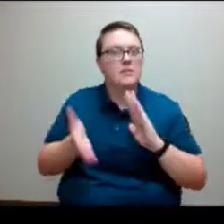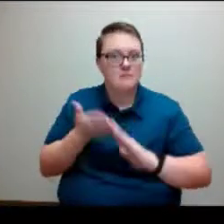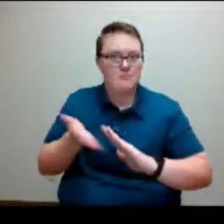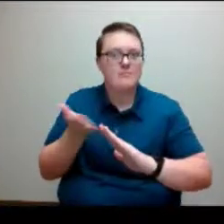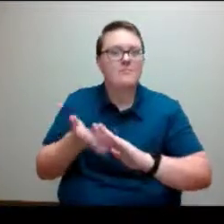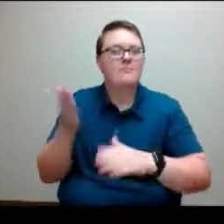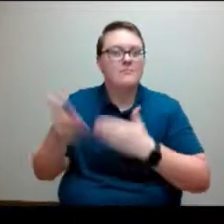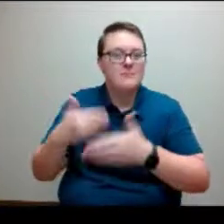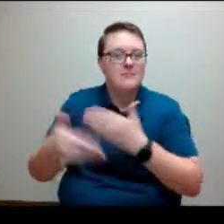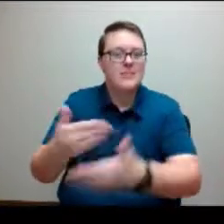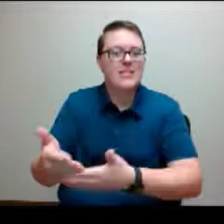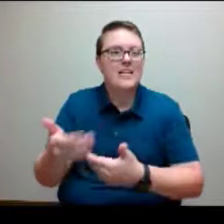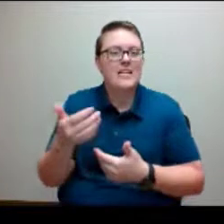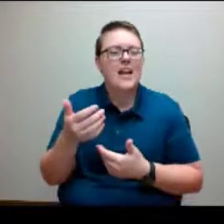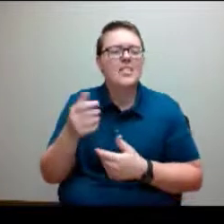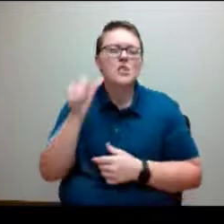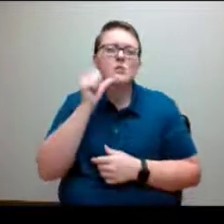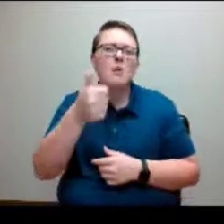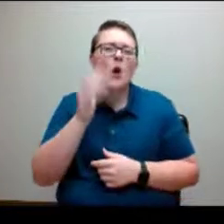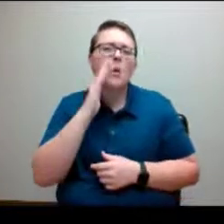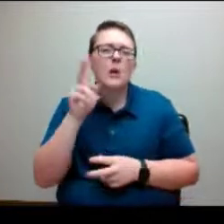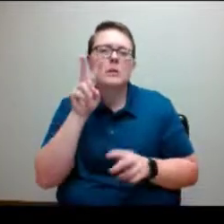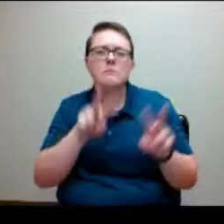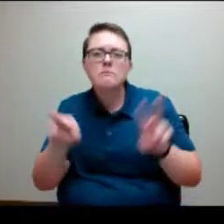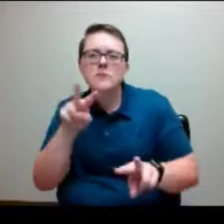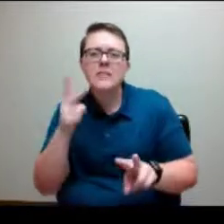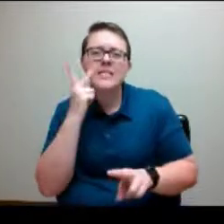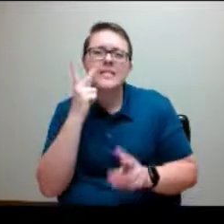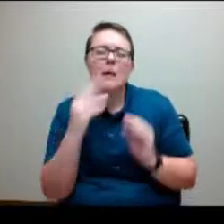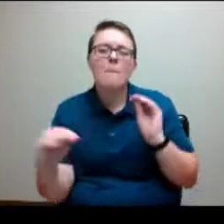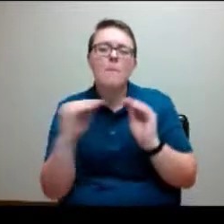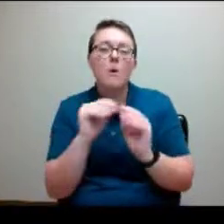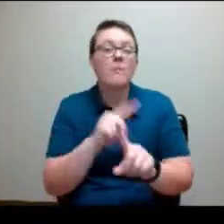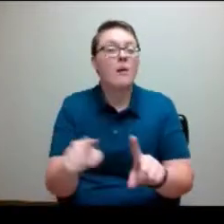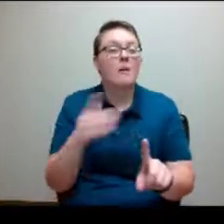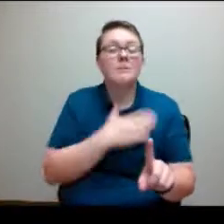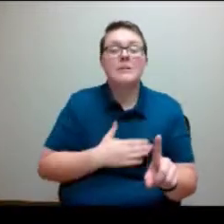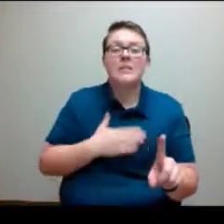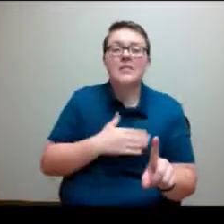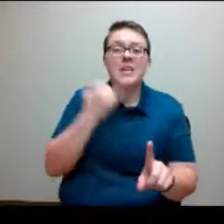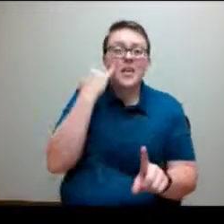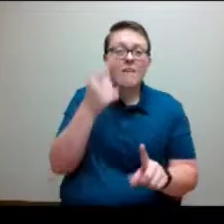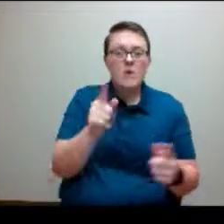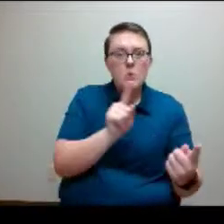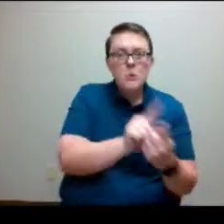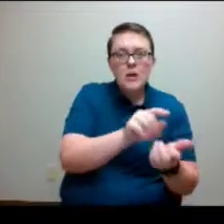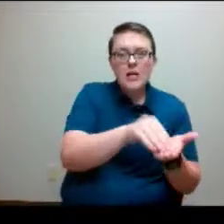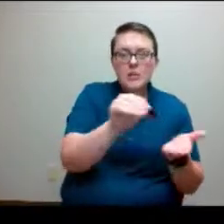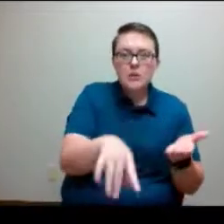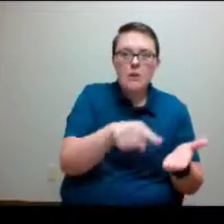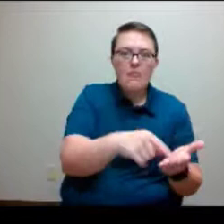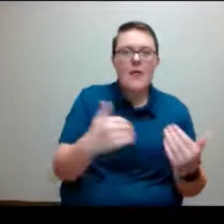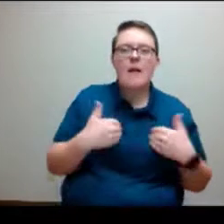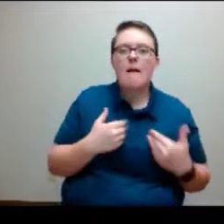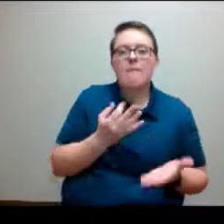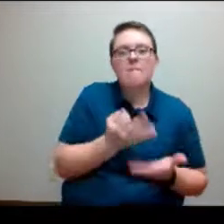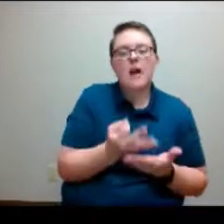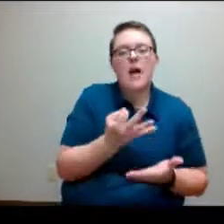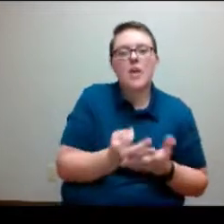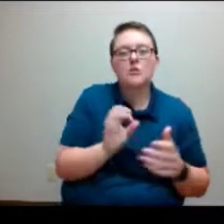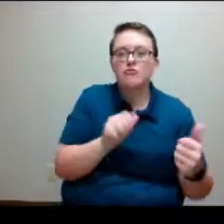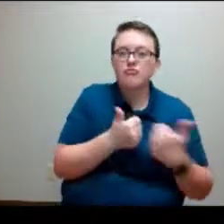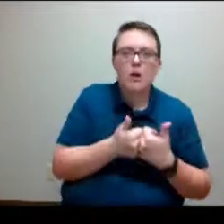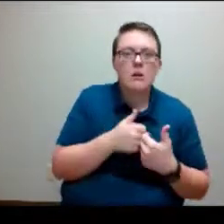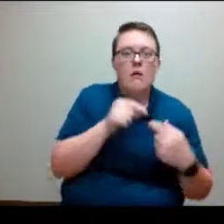numbers tomorrow. But please, if you encounter any student that is dealing with some type of financial challenge, let us